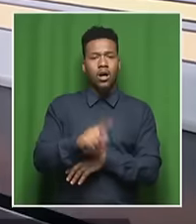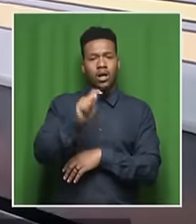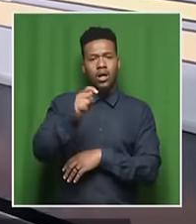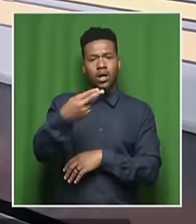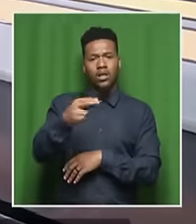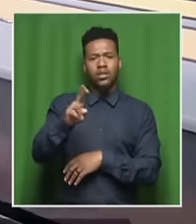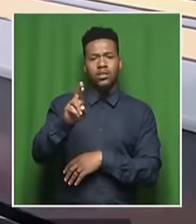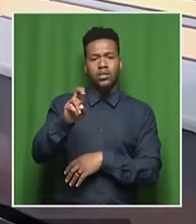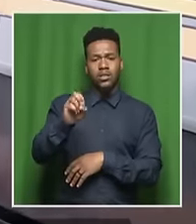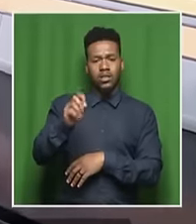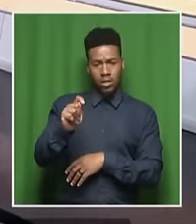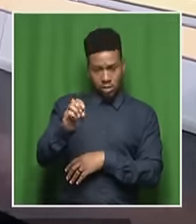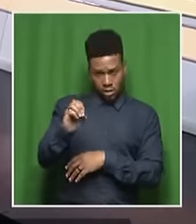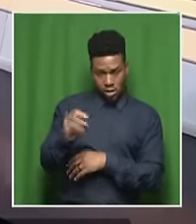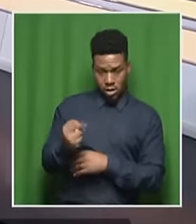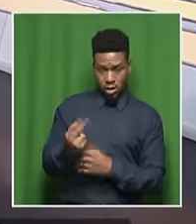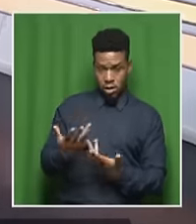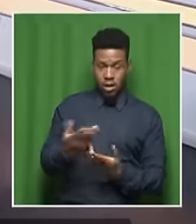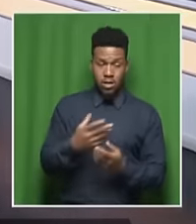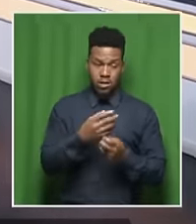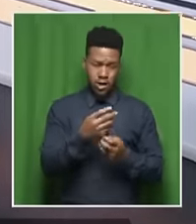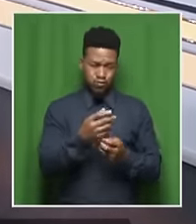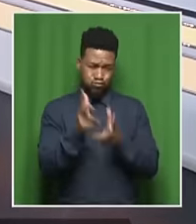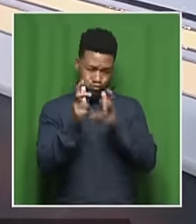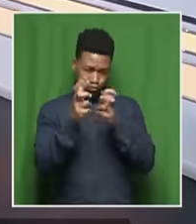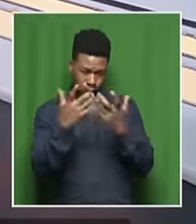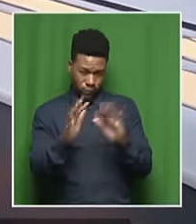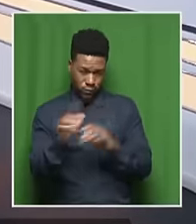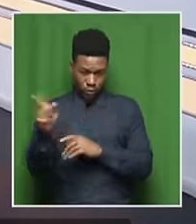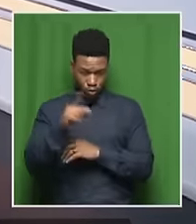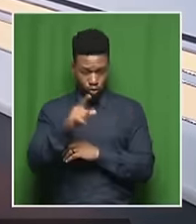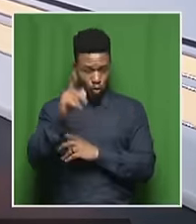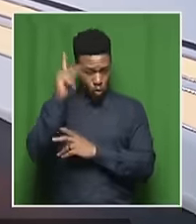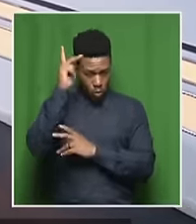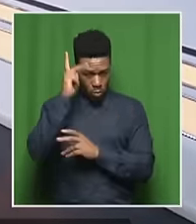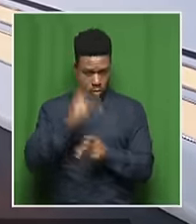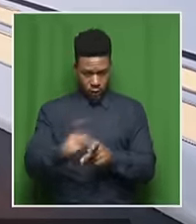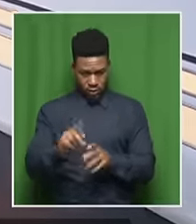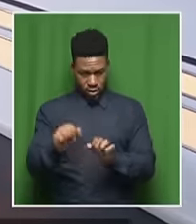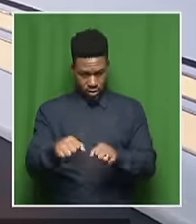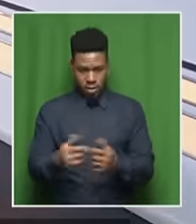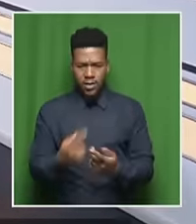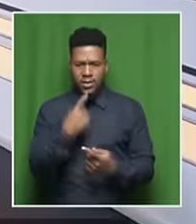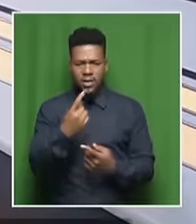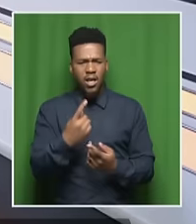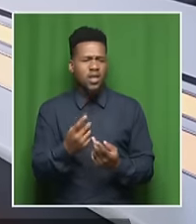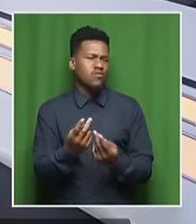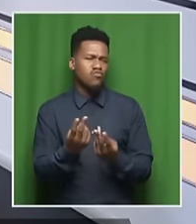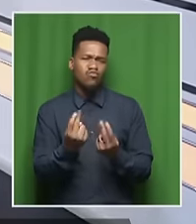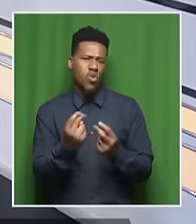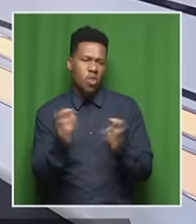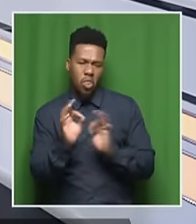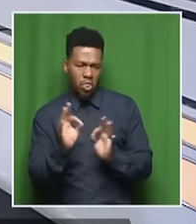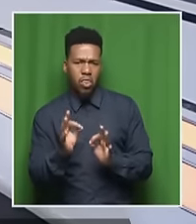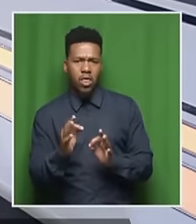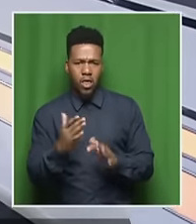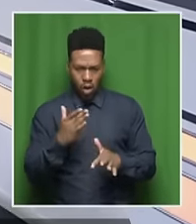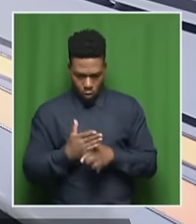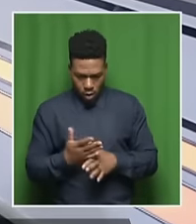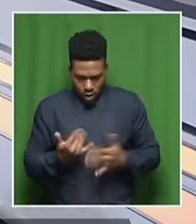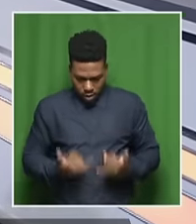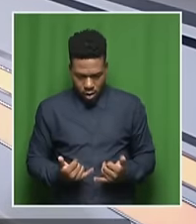response from Professor about the solution that's on the table. It's nothing new, but it is being implemented and it is working currently.